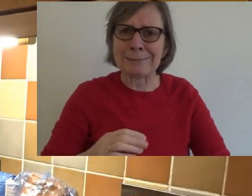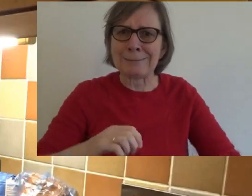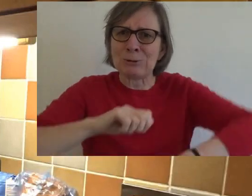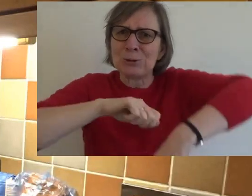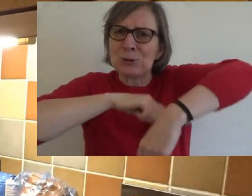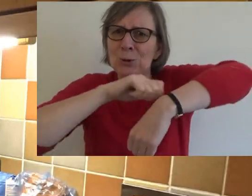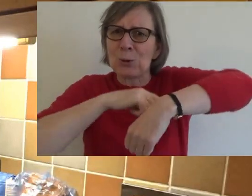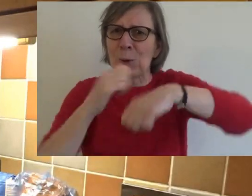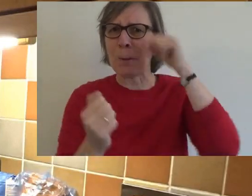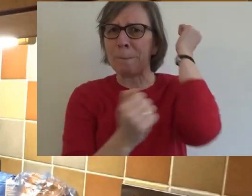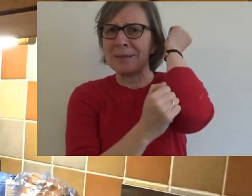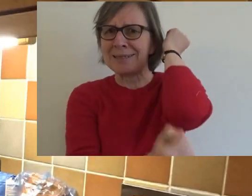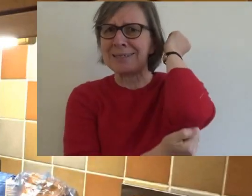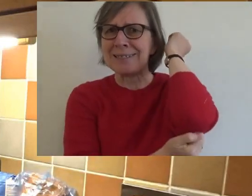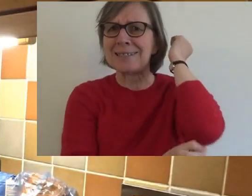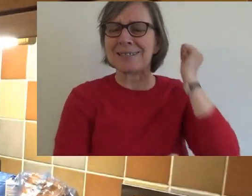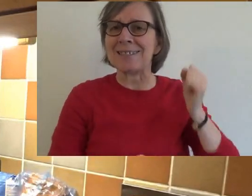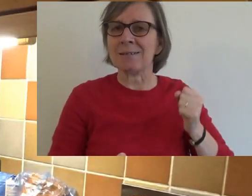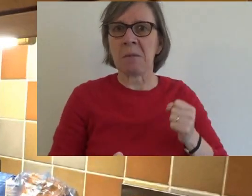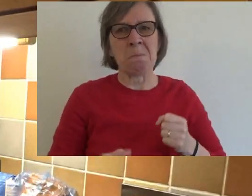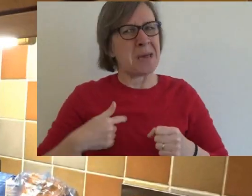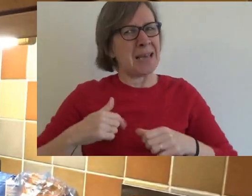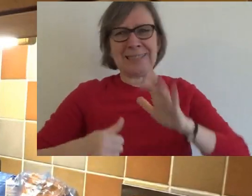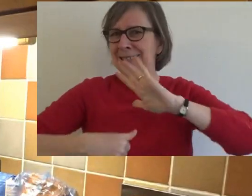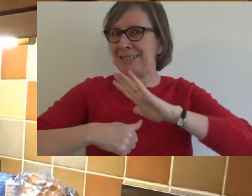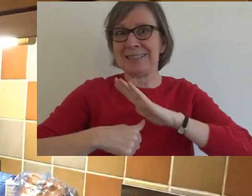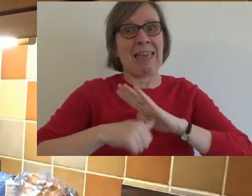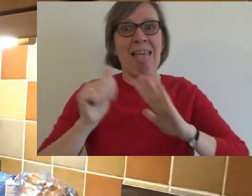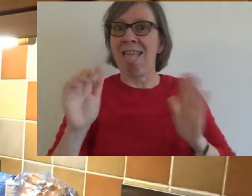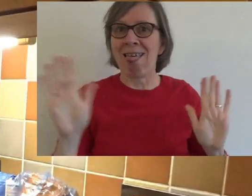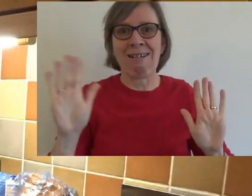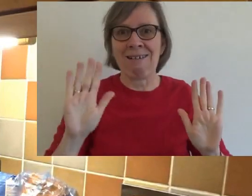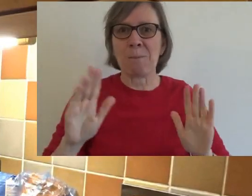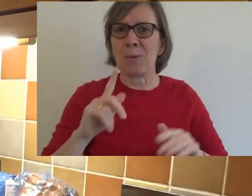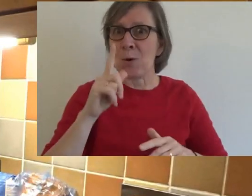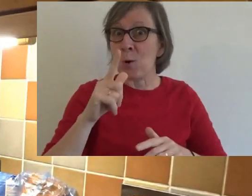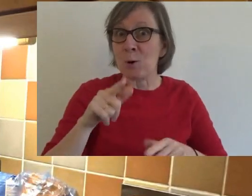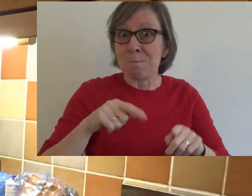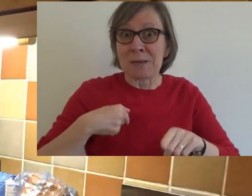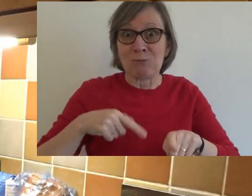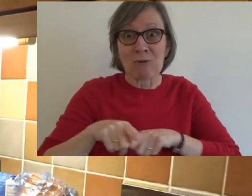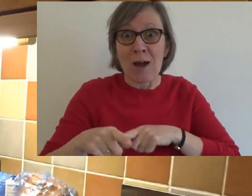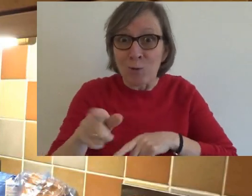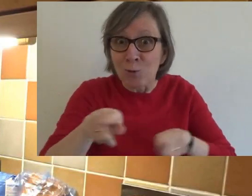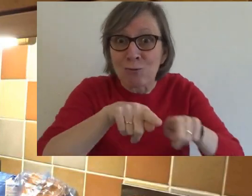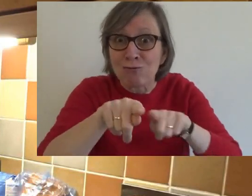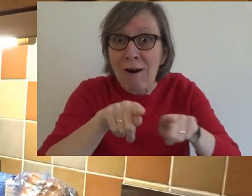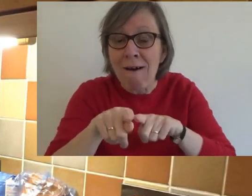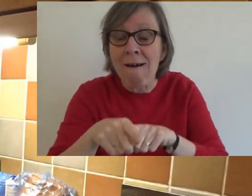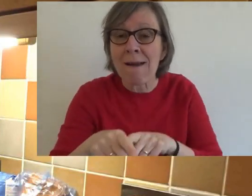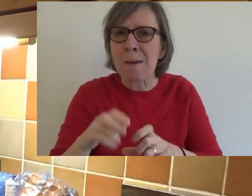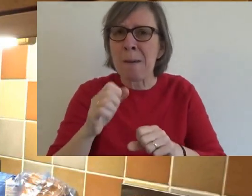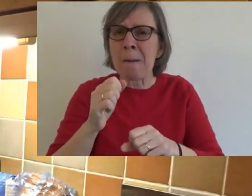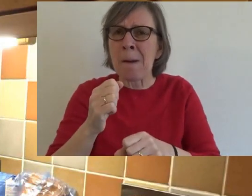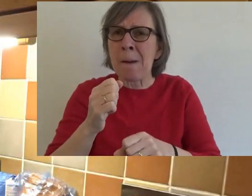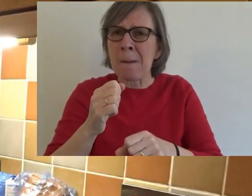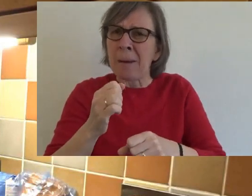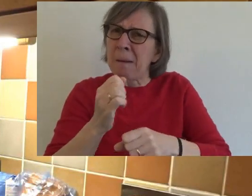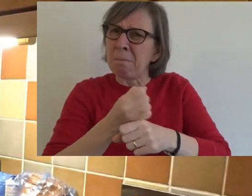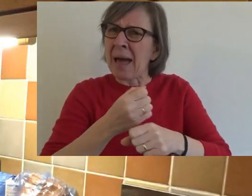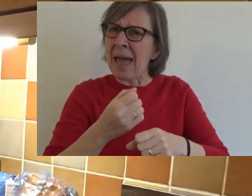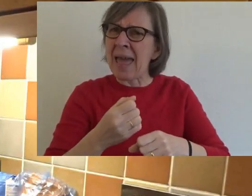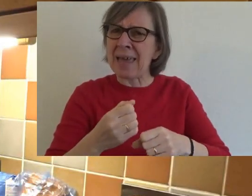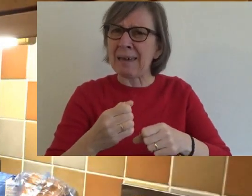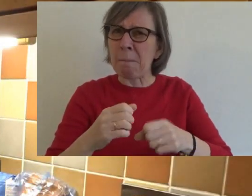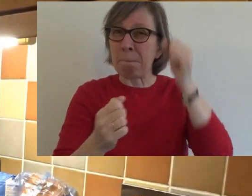So, today we're going to be doing a bit of baking. Now I'm not very good at baking, but I'm going to have a go. So if I can have a go, you can have a go. We're going to